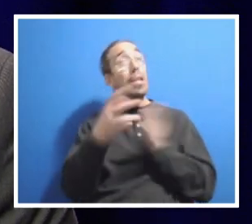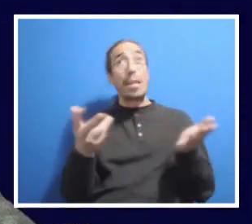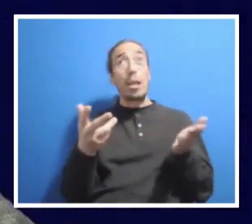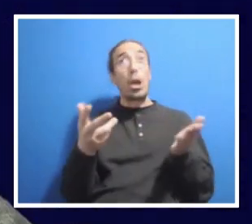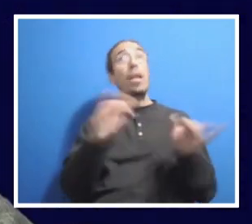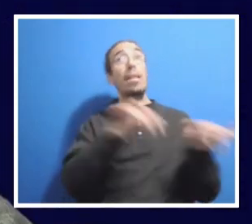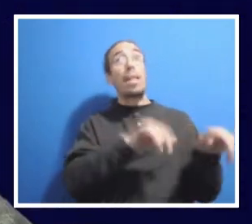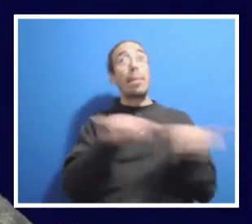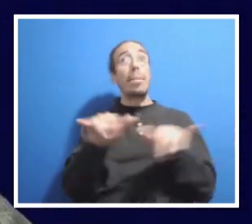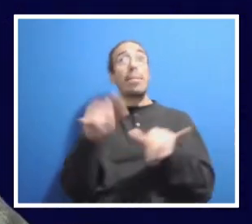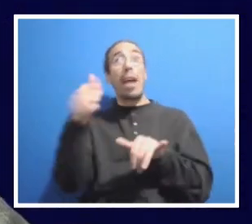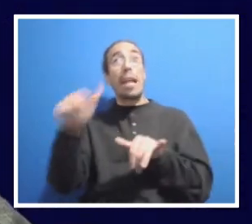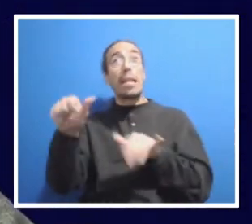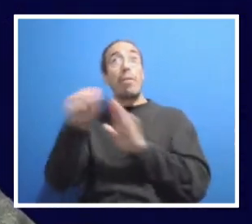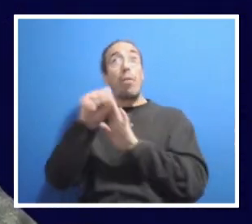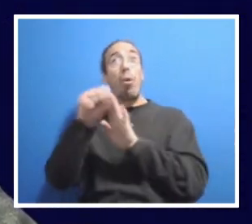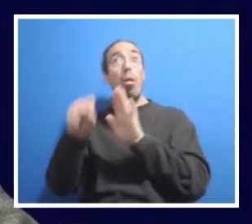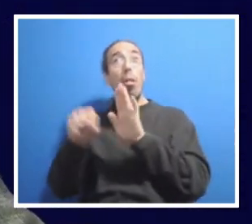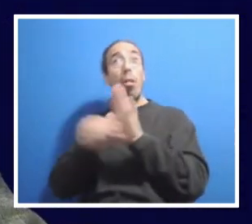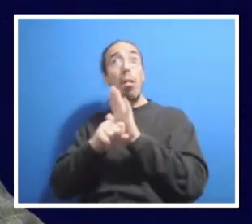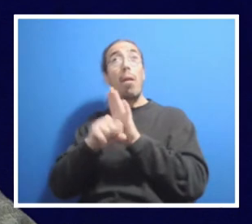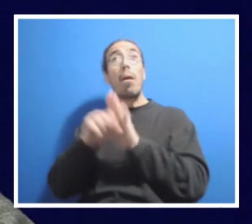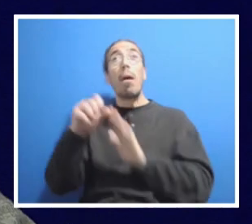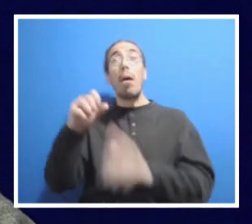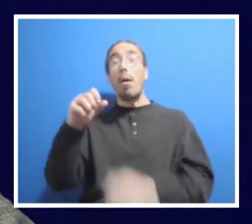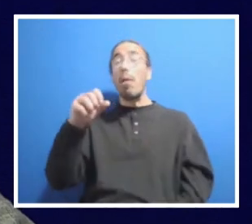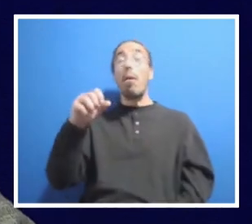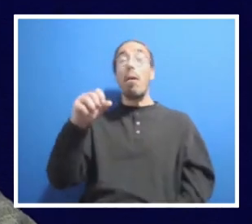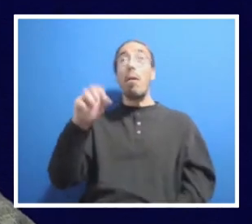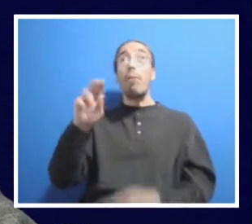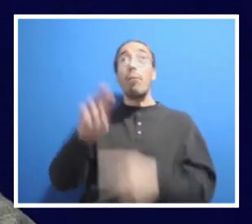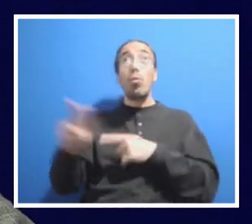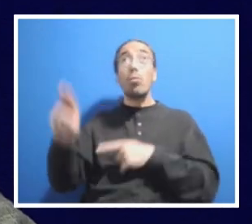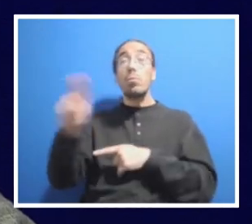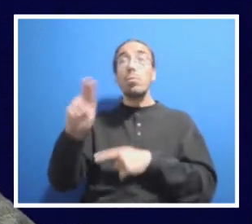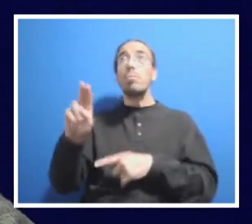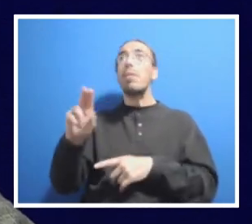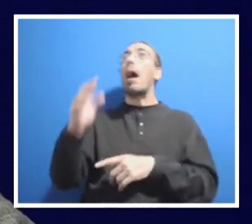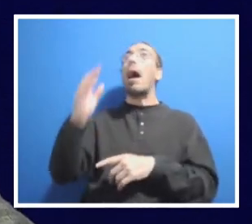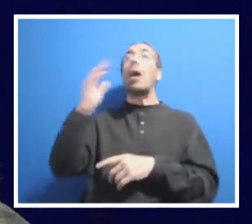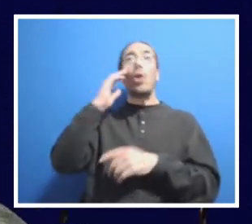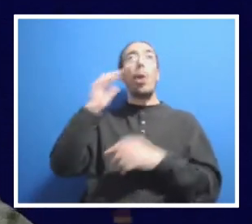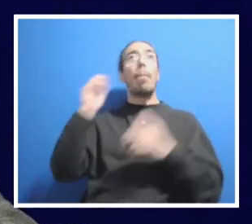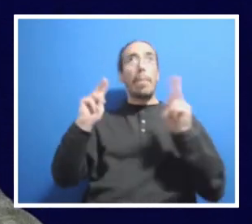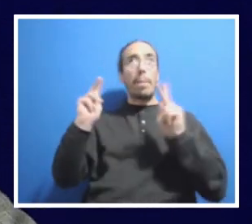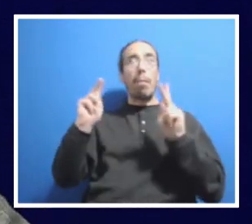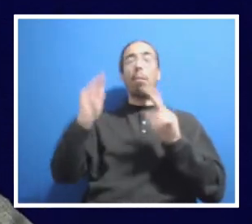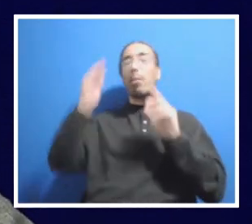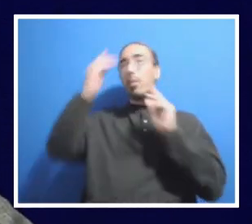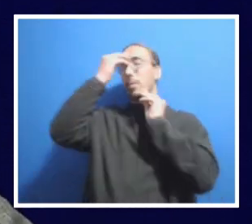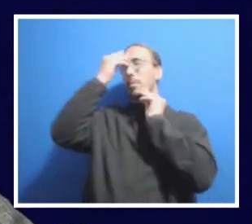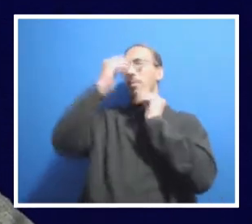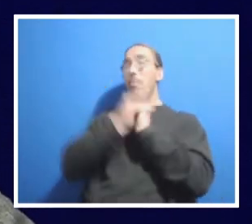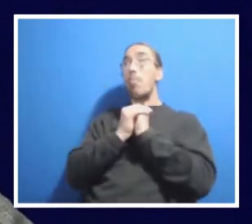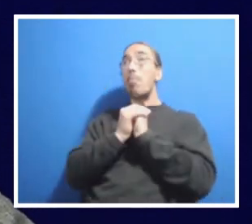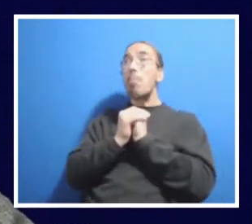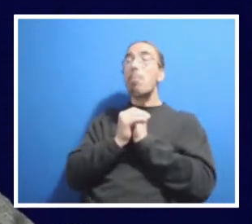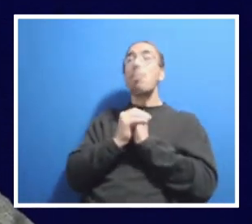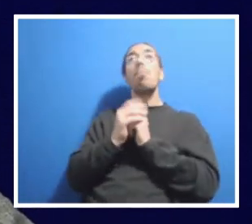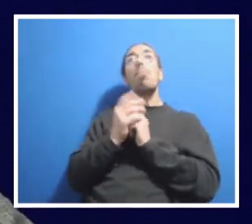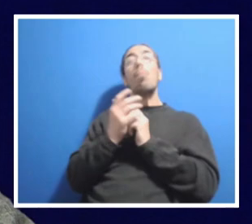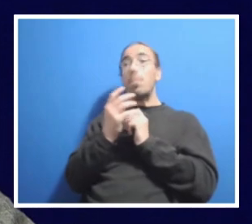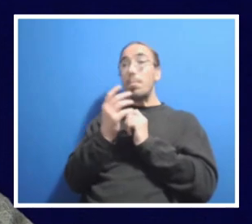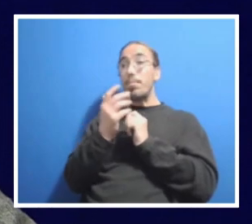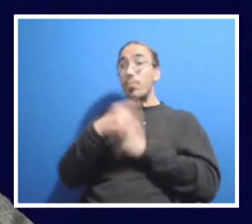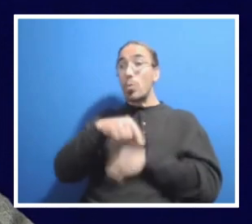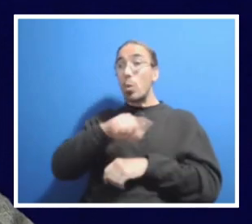Thank you. I know this is a topic that's on everybody's mind. So let me just say clearly up front, as Neely just did about the campuses, we have